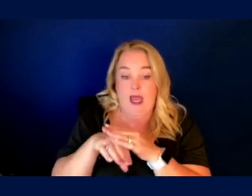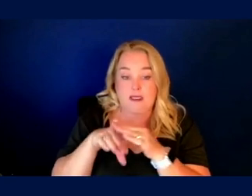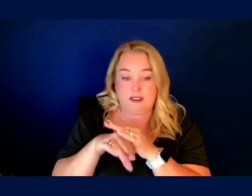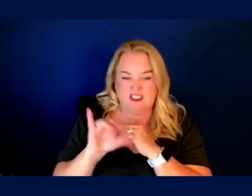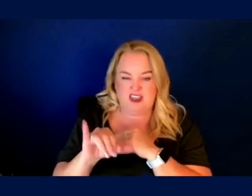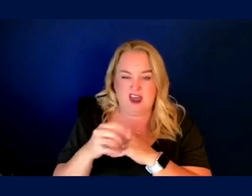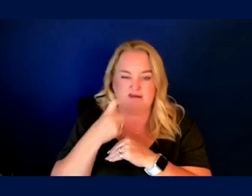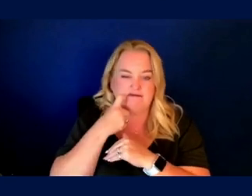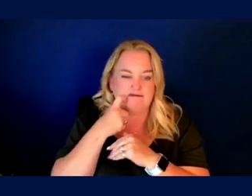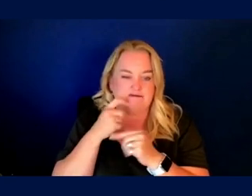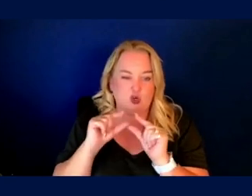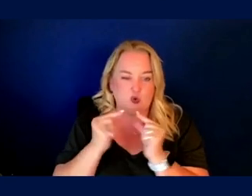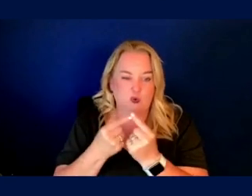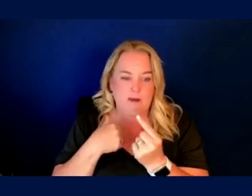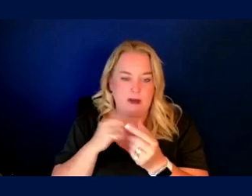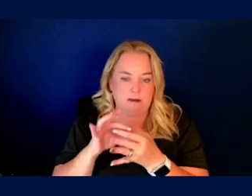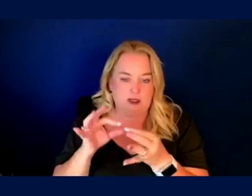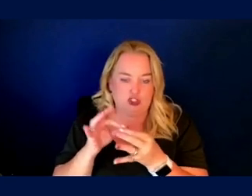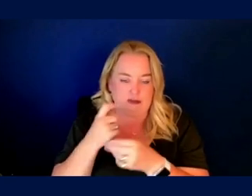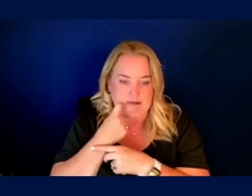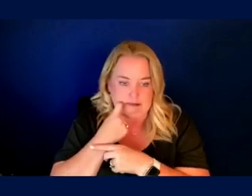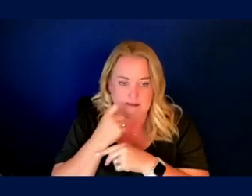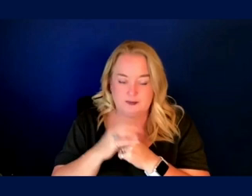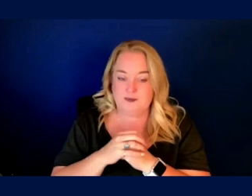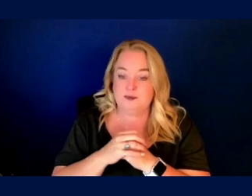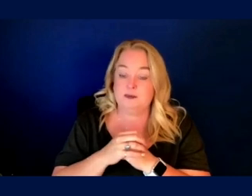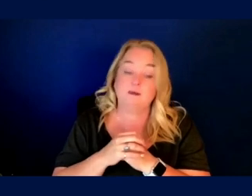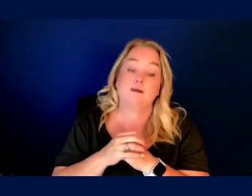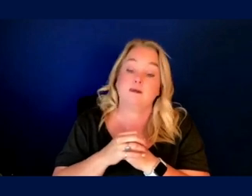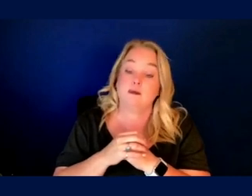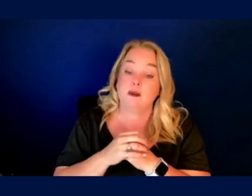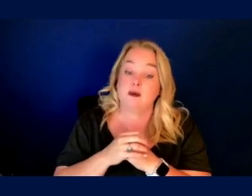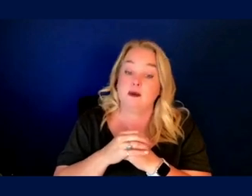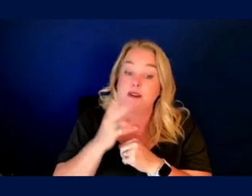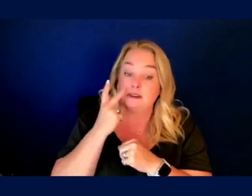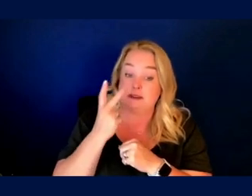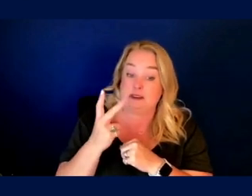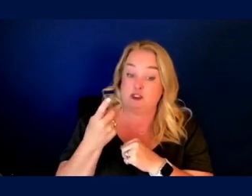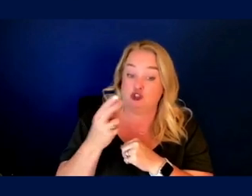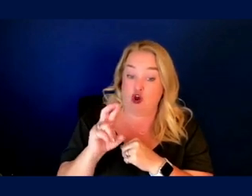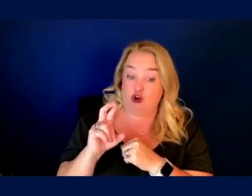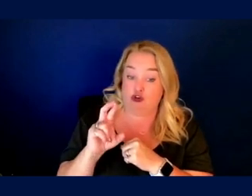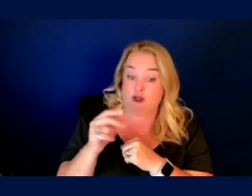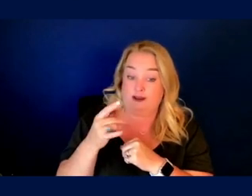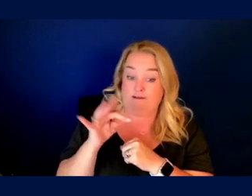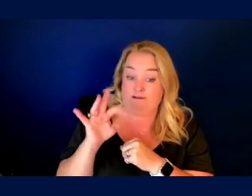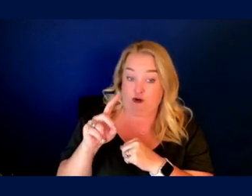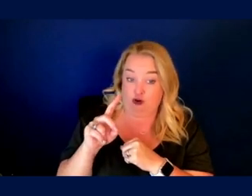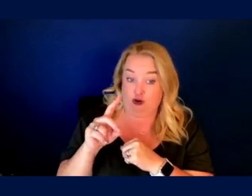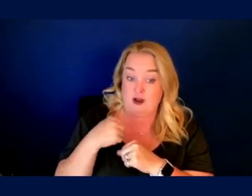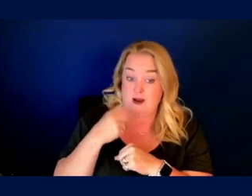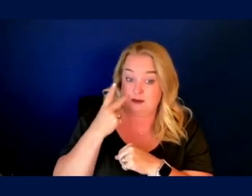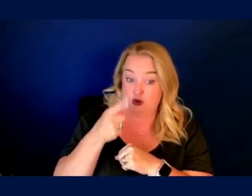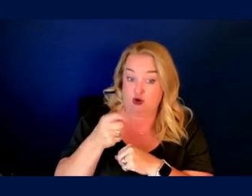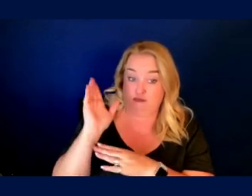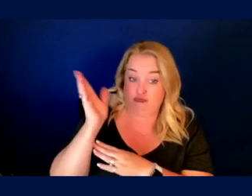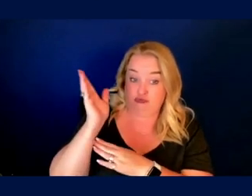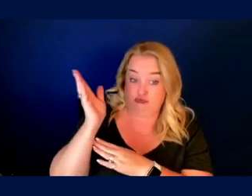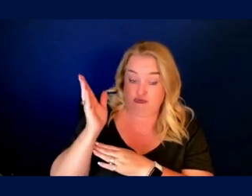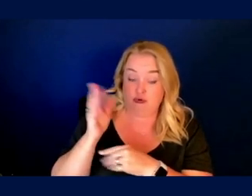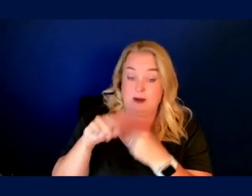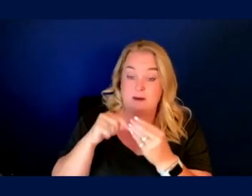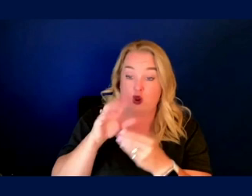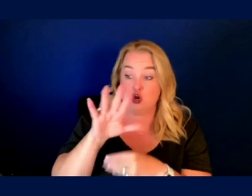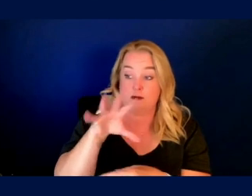that I just talked about a few minutes ago. In fact, it was seeing Dr. Gifford speak at a conference about her participation